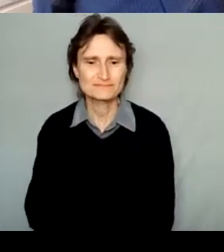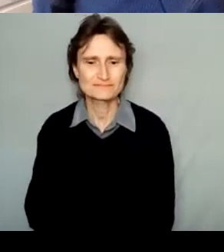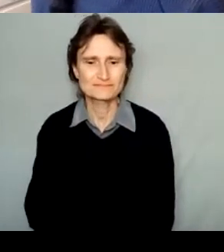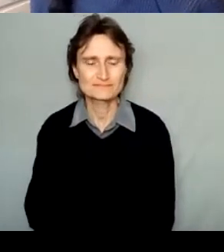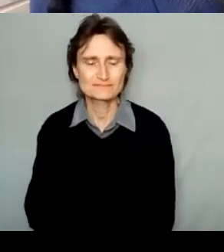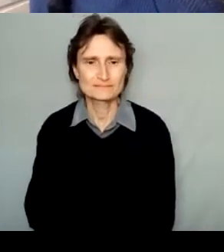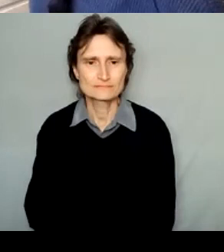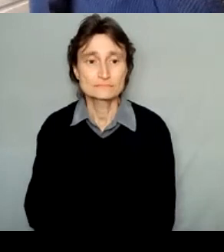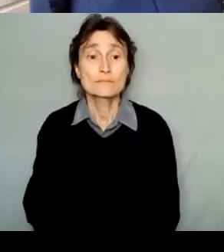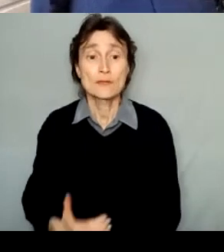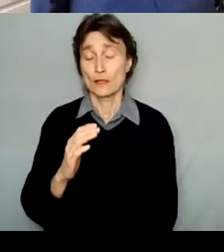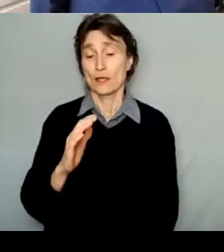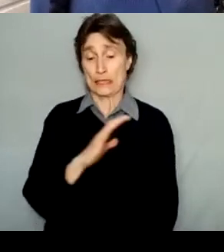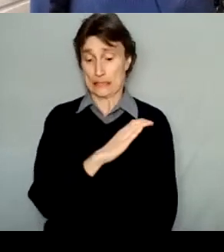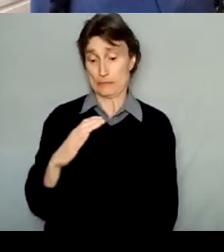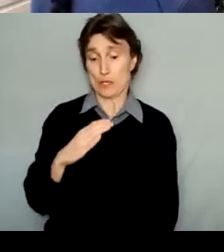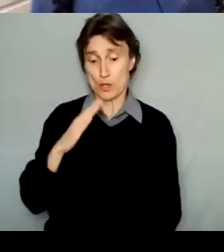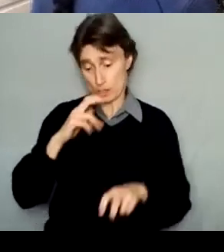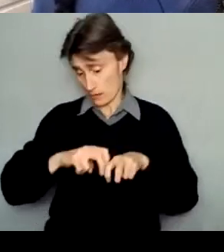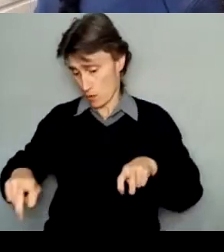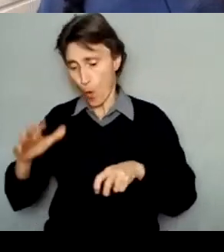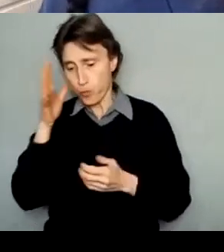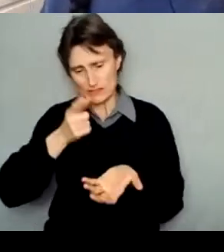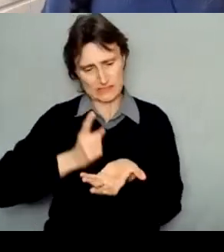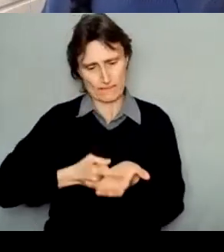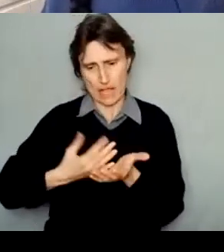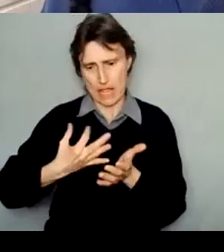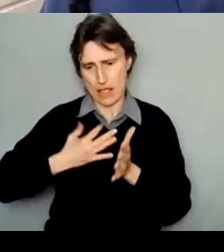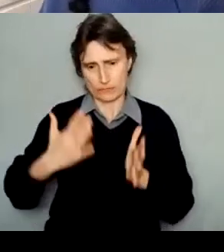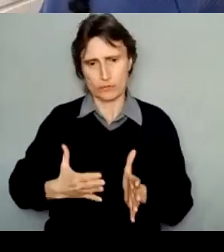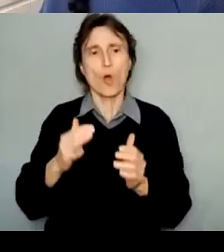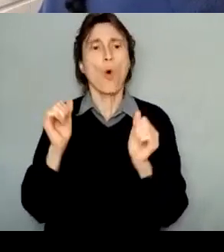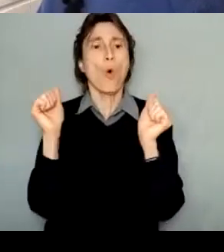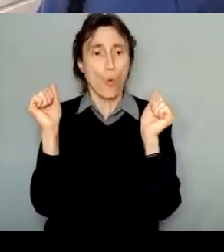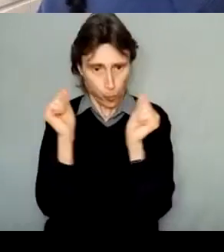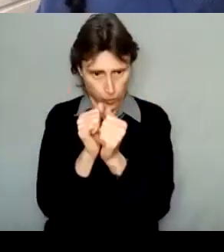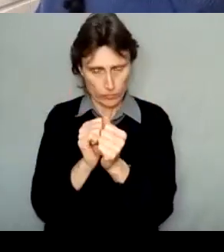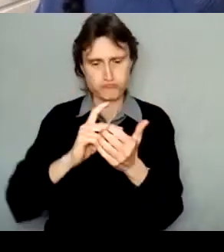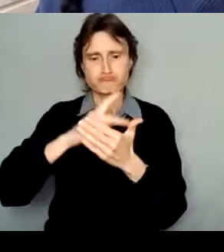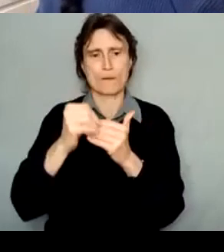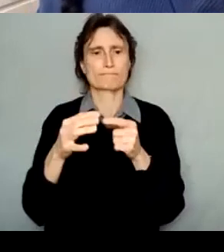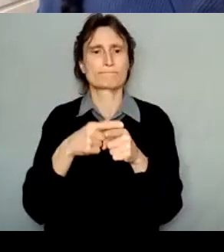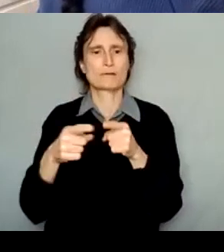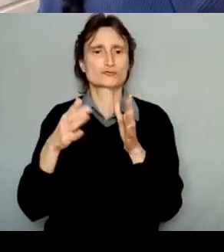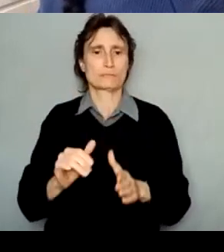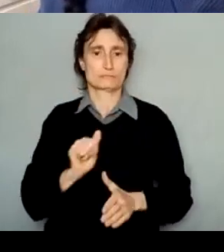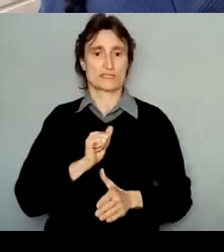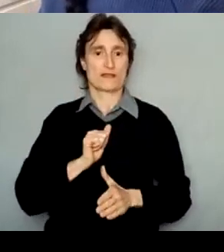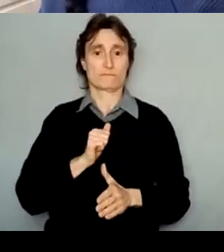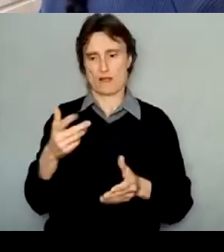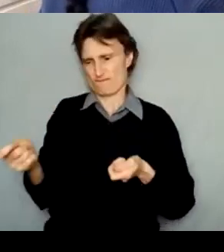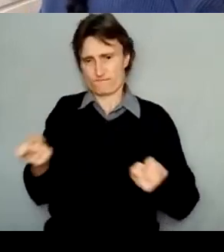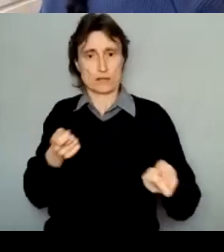The committee will discuss applications in a meeting facilitated by the program specialist, myself. I'm responsible for